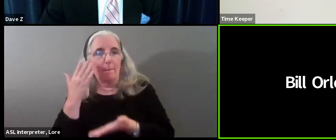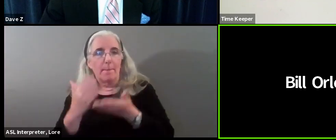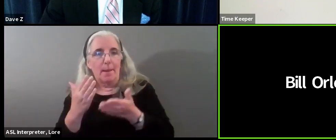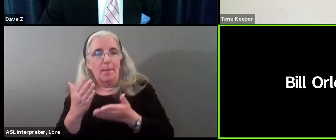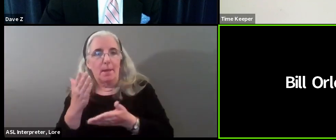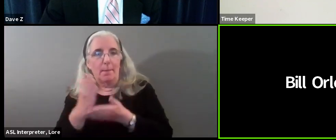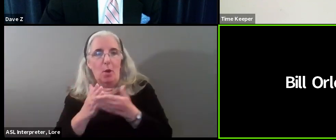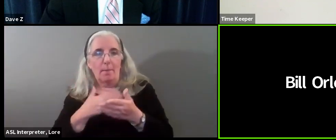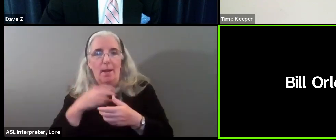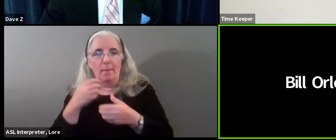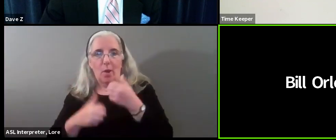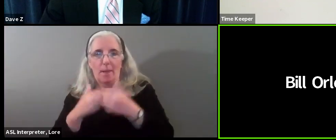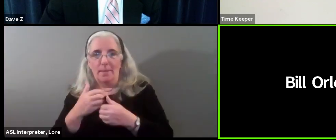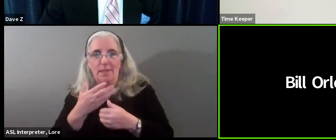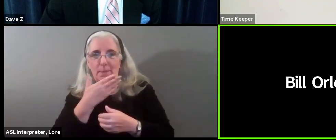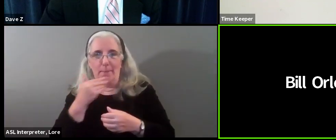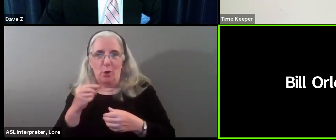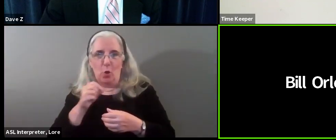part of the problem, but